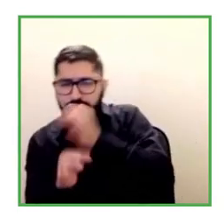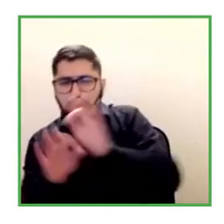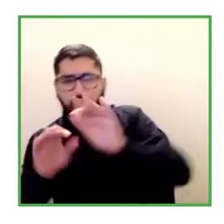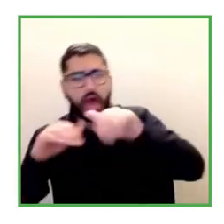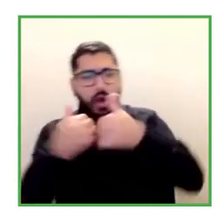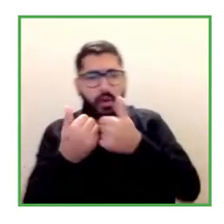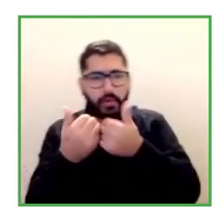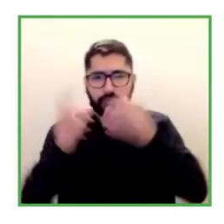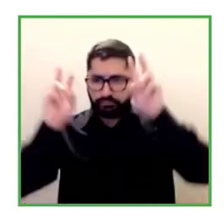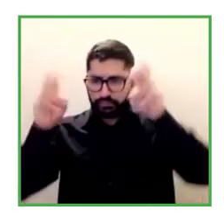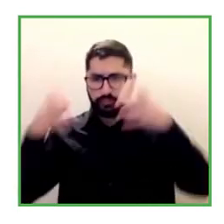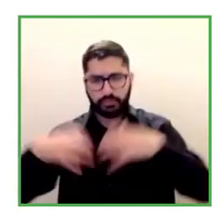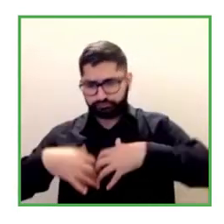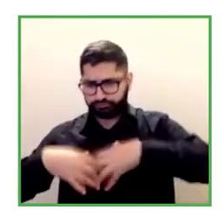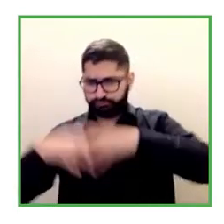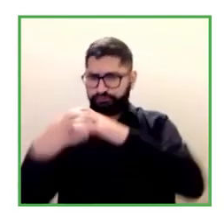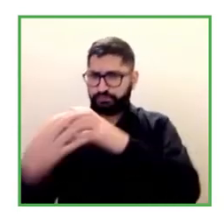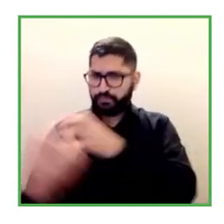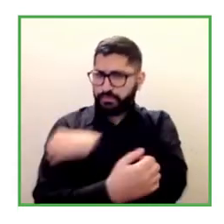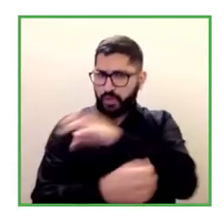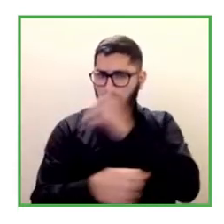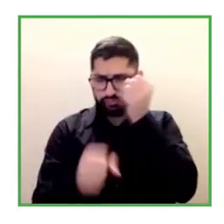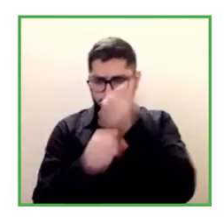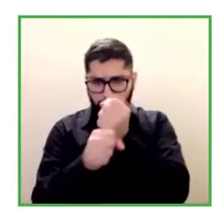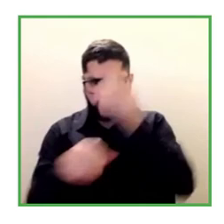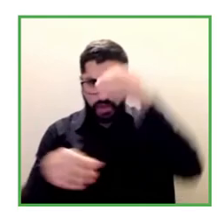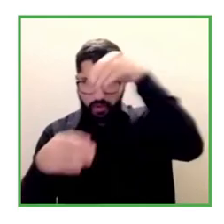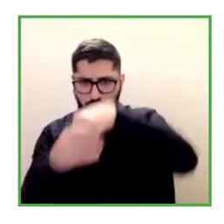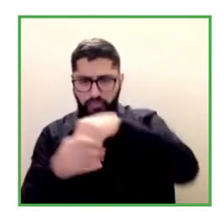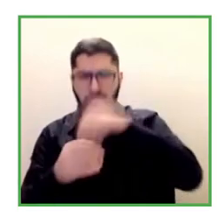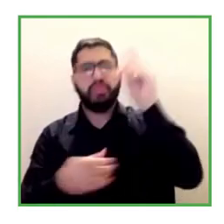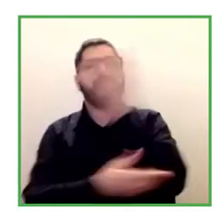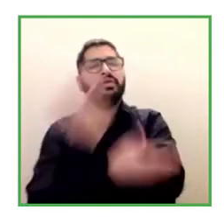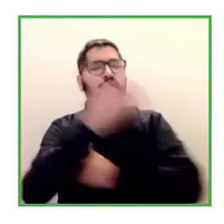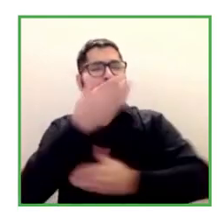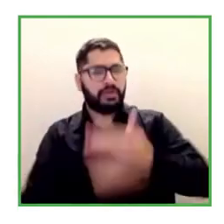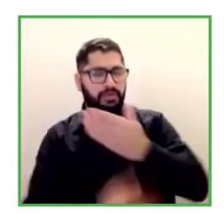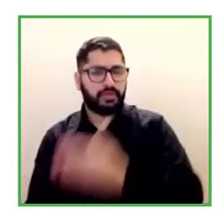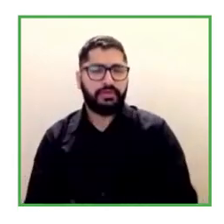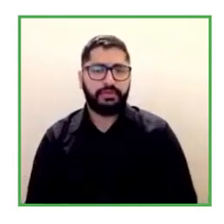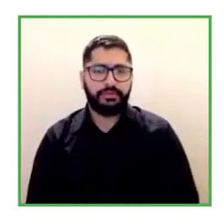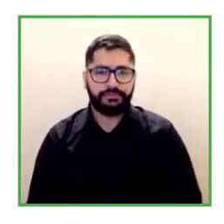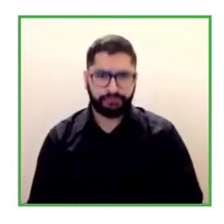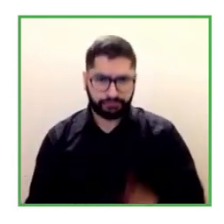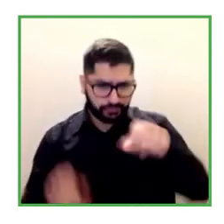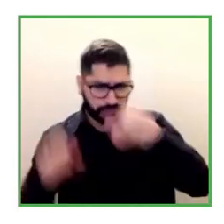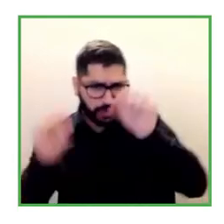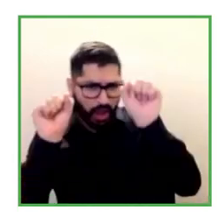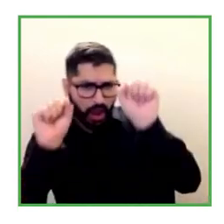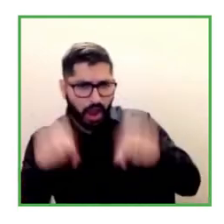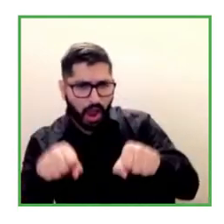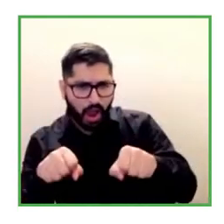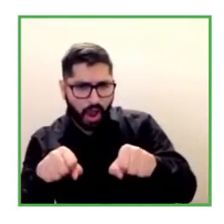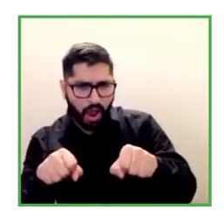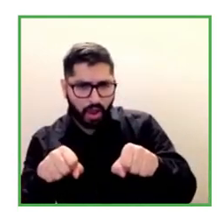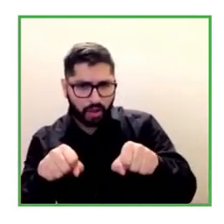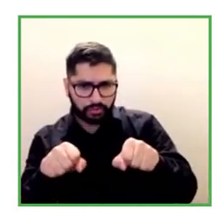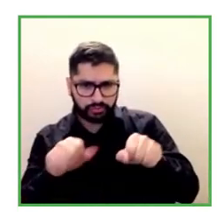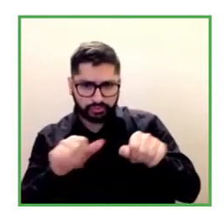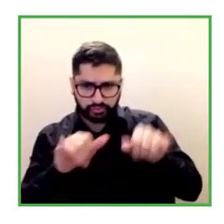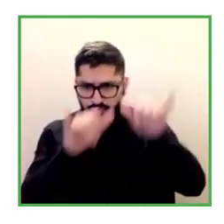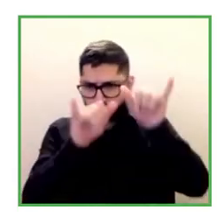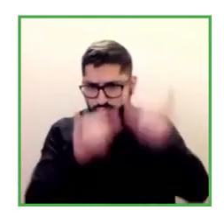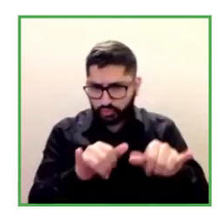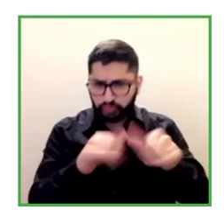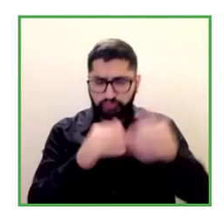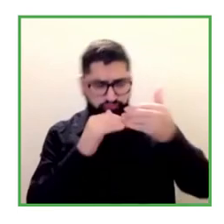the job insertion for people with disabilities that can sustain these jobs